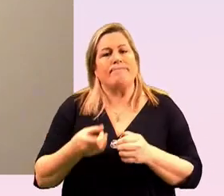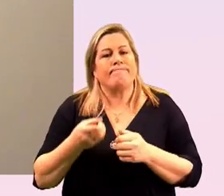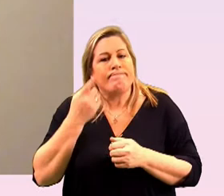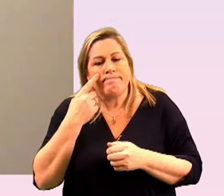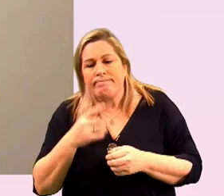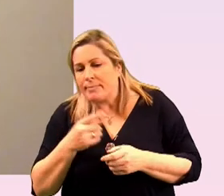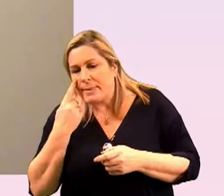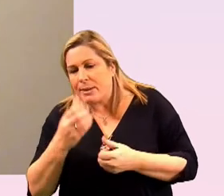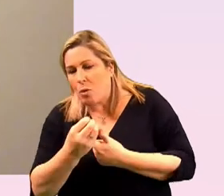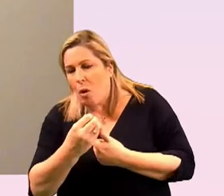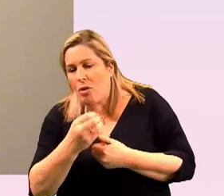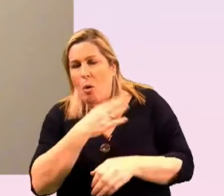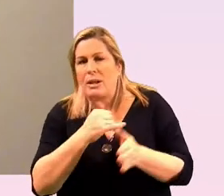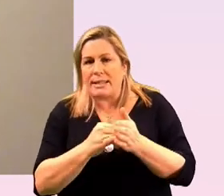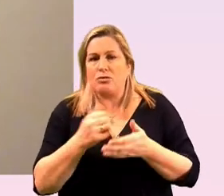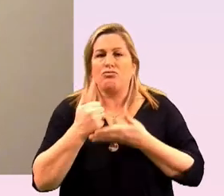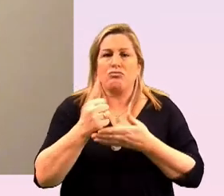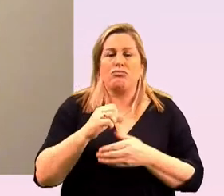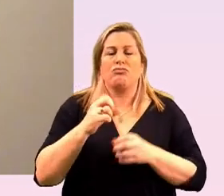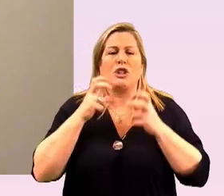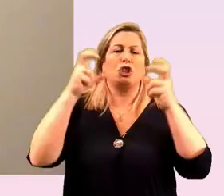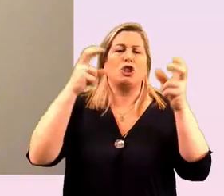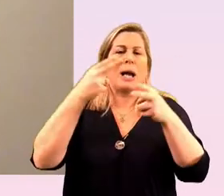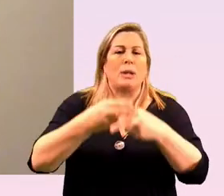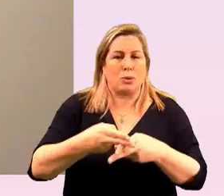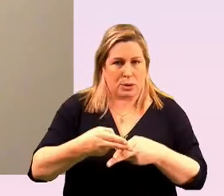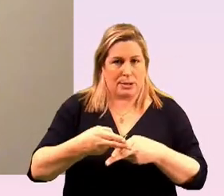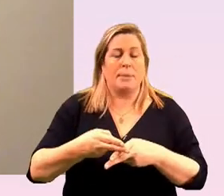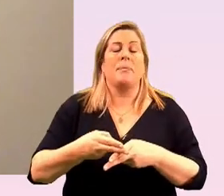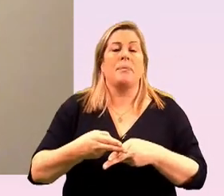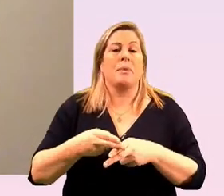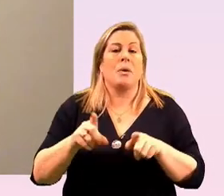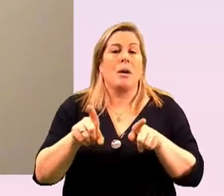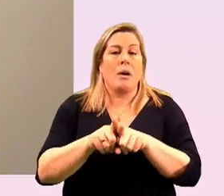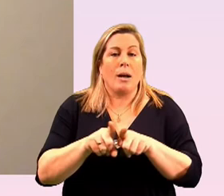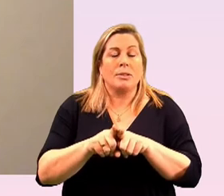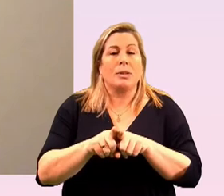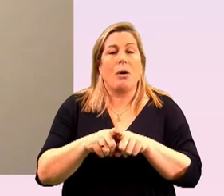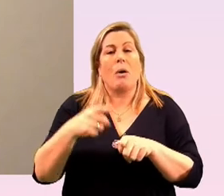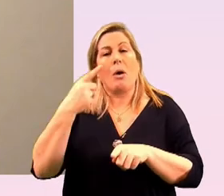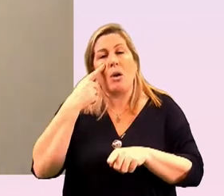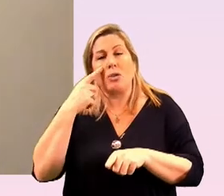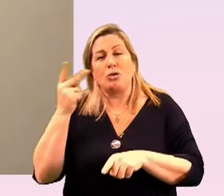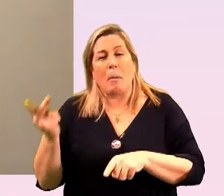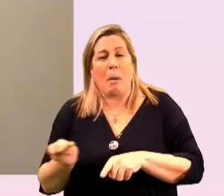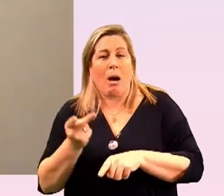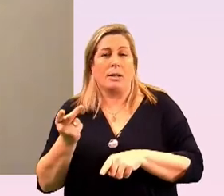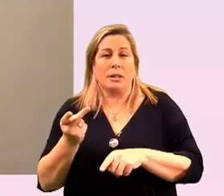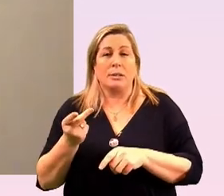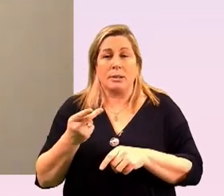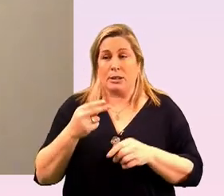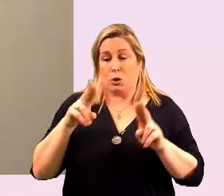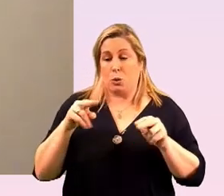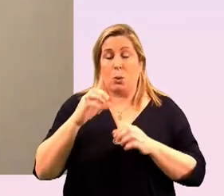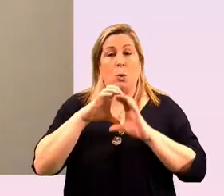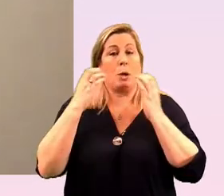organizations such as shout out and we've also uh look to partners in terms of new communities